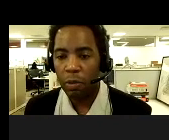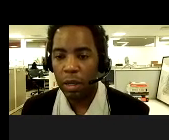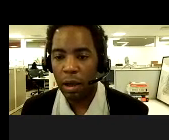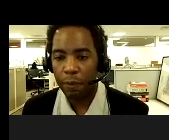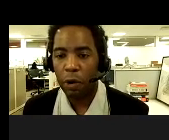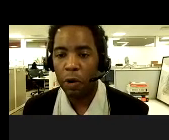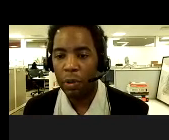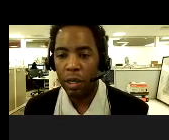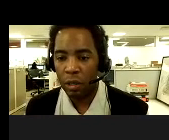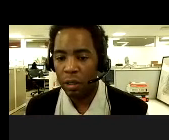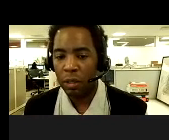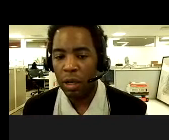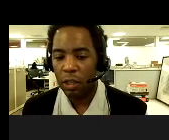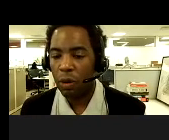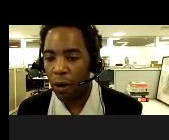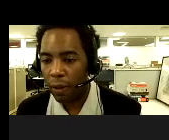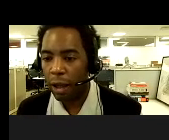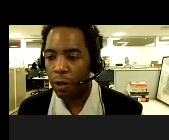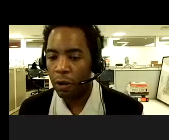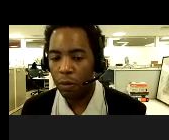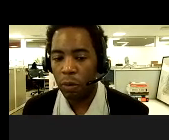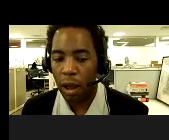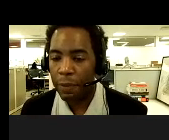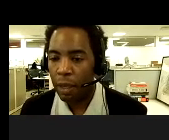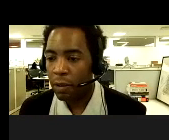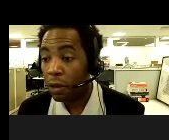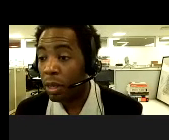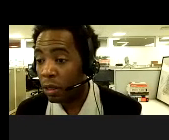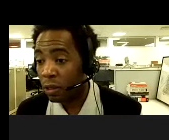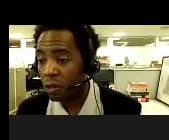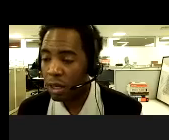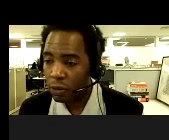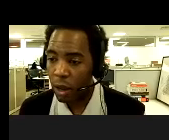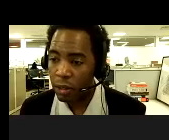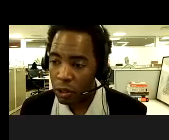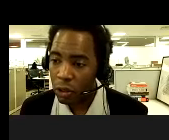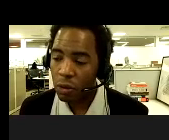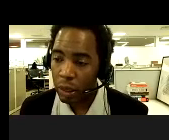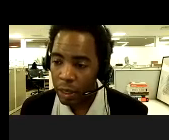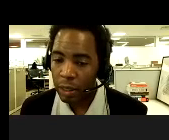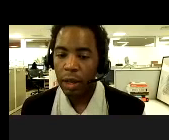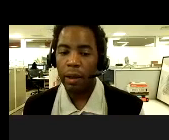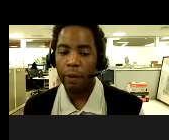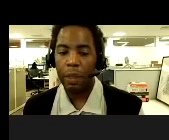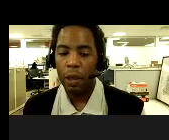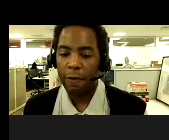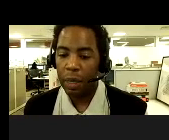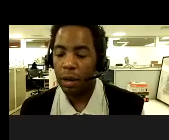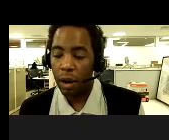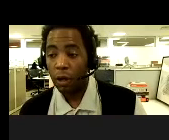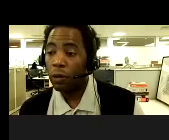named some of the, um, priority populations. Just want to call out, you know, cis, cis, uh, cisgendered women, um,